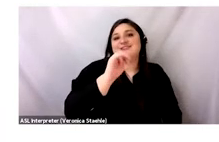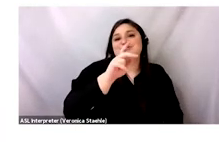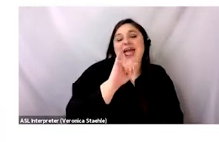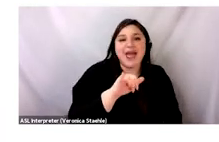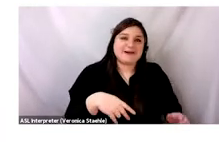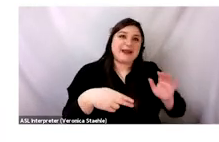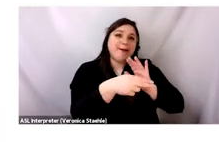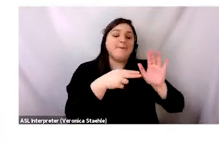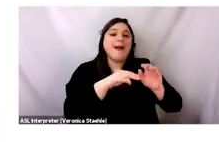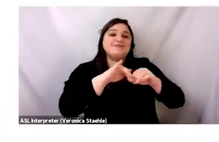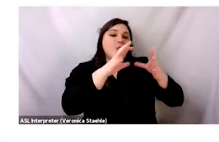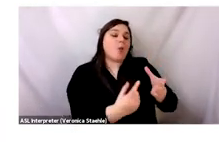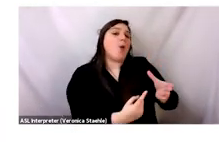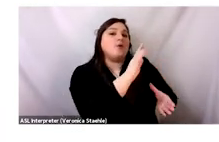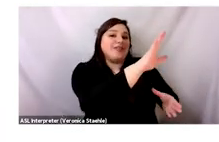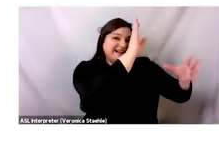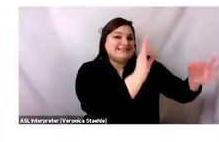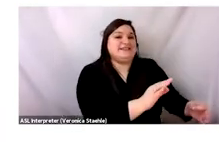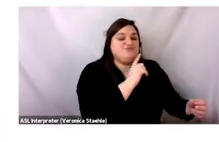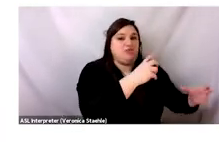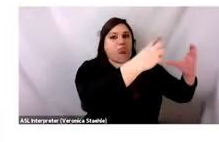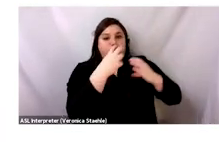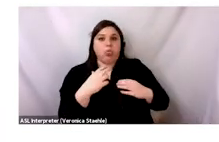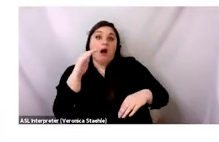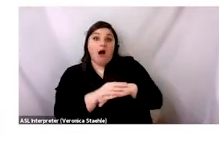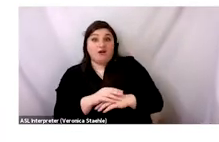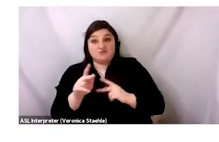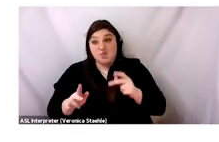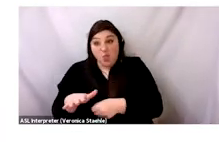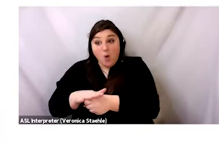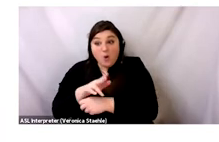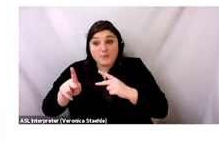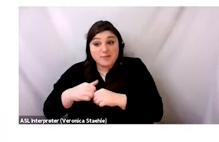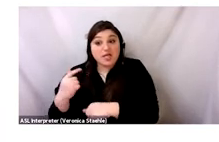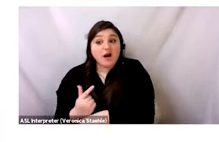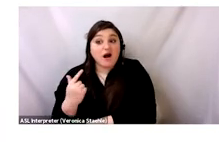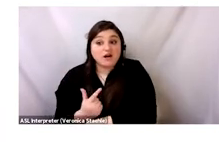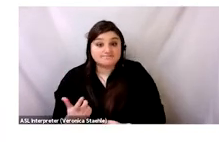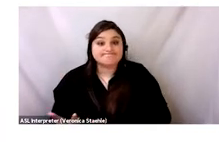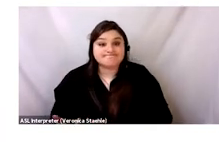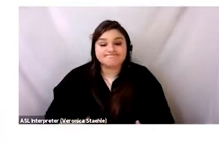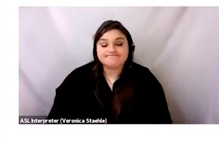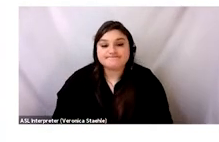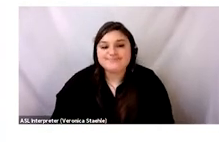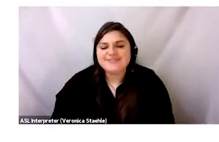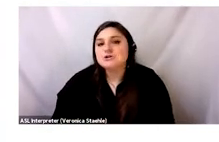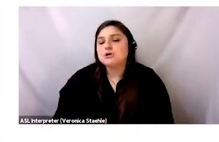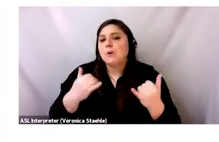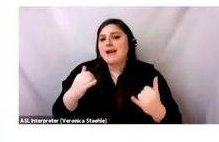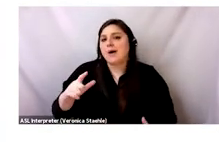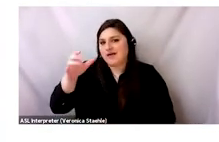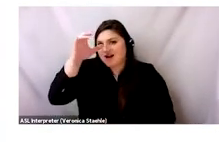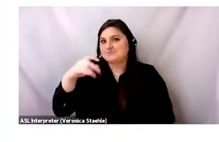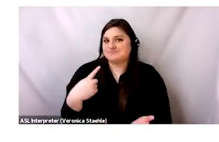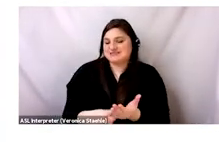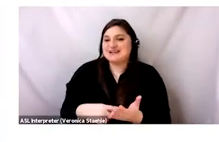recycling, and diversion goals that are set by brands, including collectors, in the global north. The last social impact